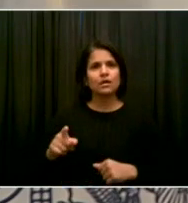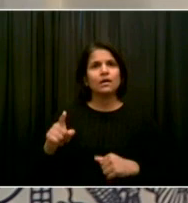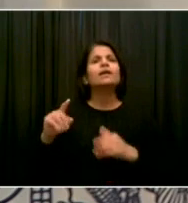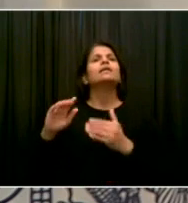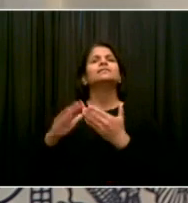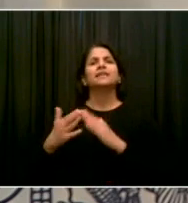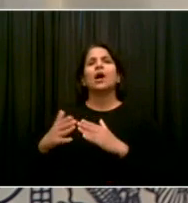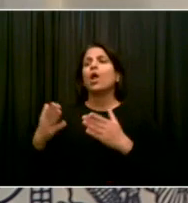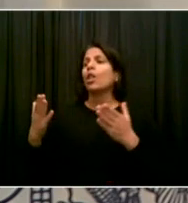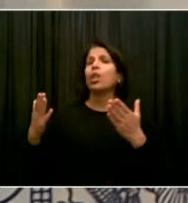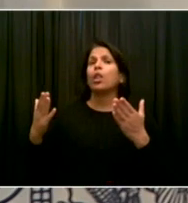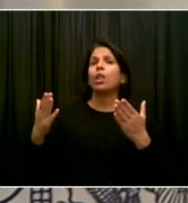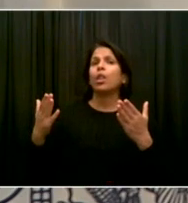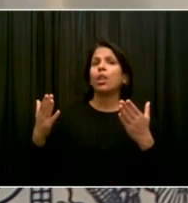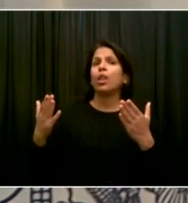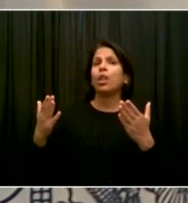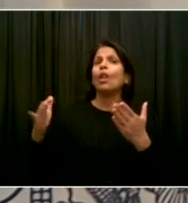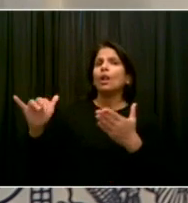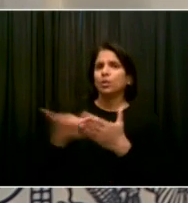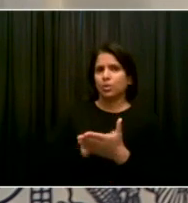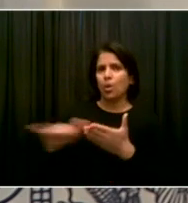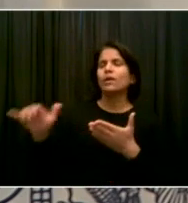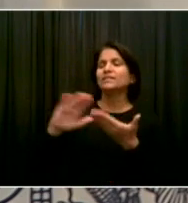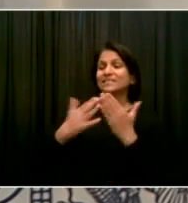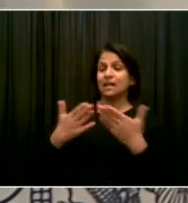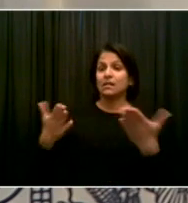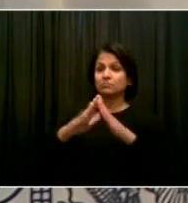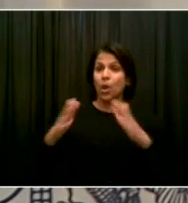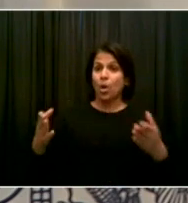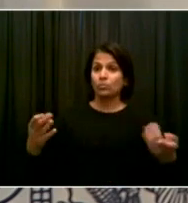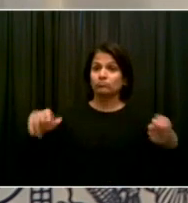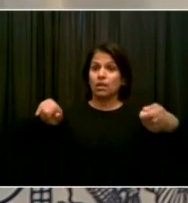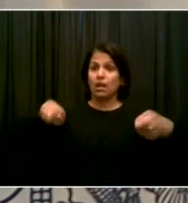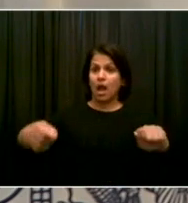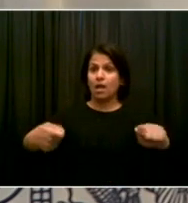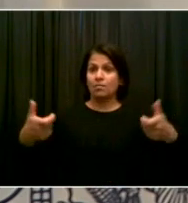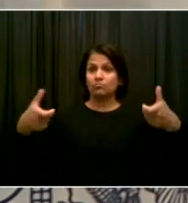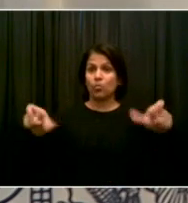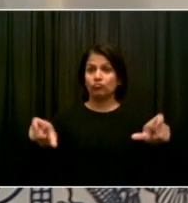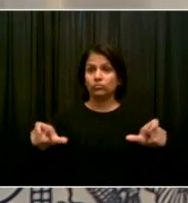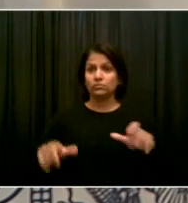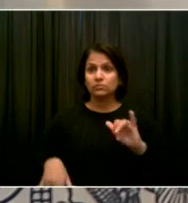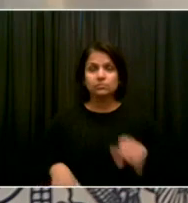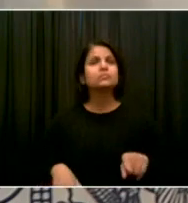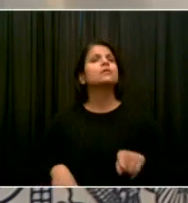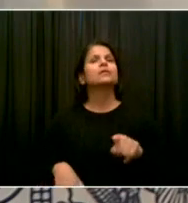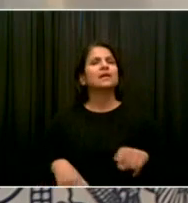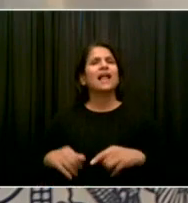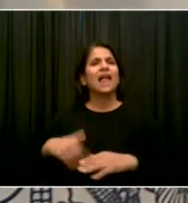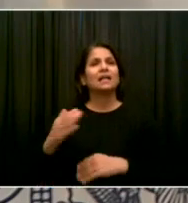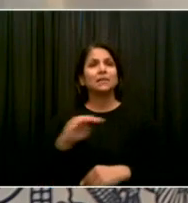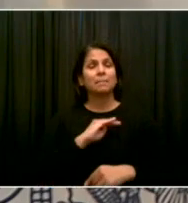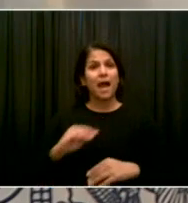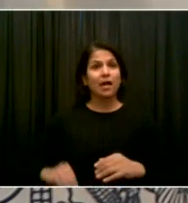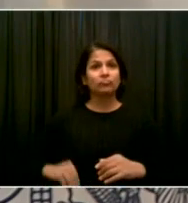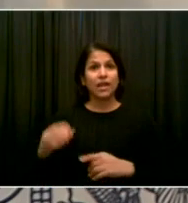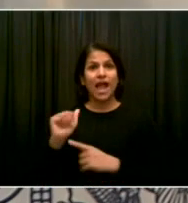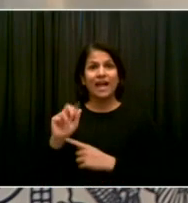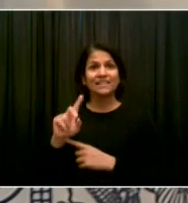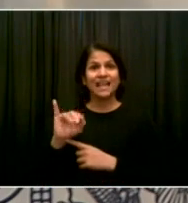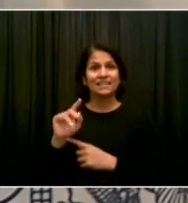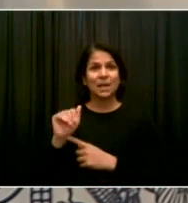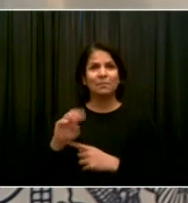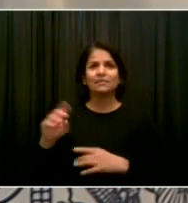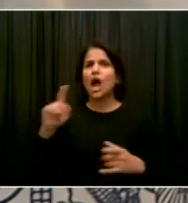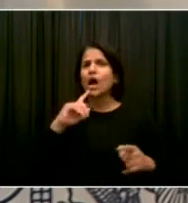we can't have a lockdown every time there's a variant. However, what I'm hearing from one emergency room doctor at New York Presbyterian had said